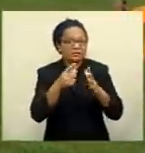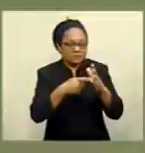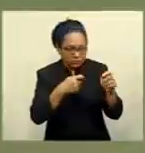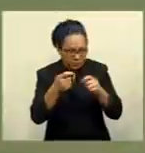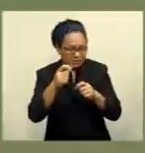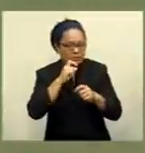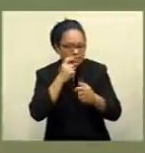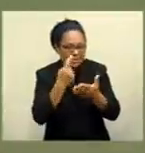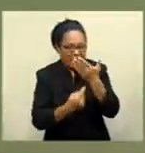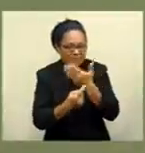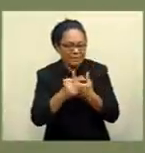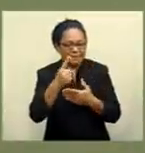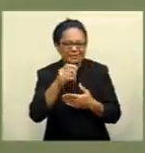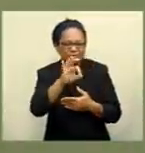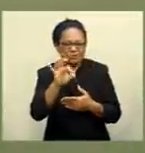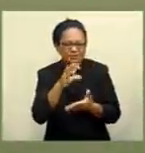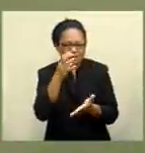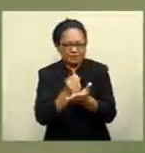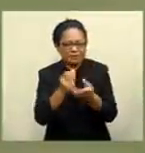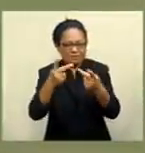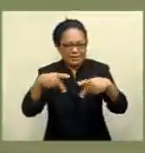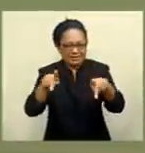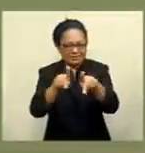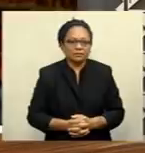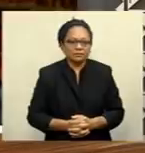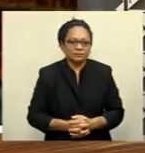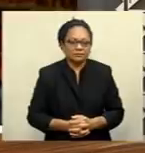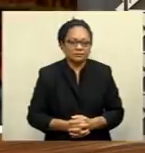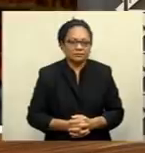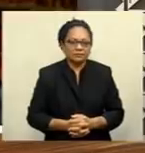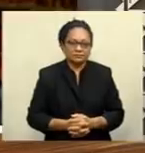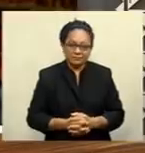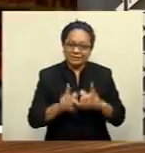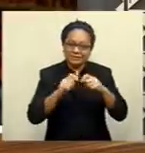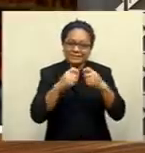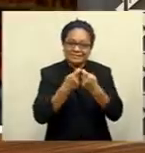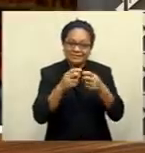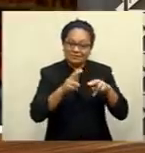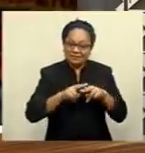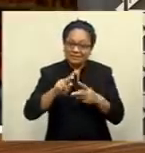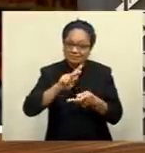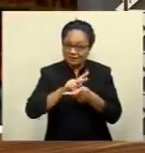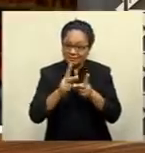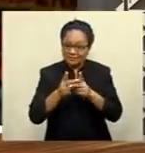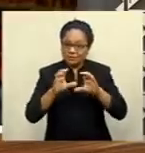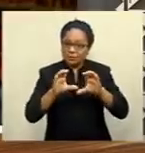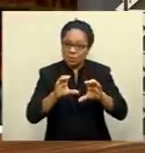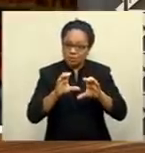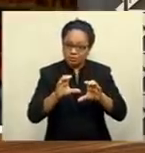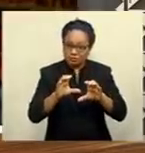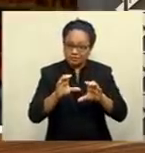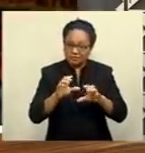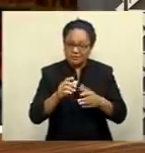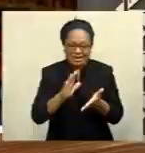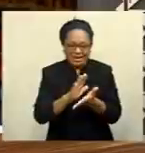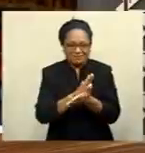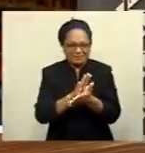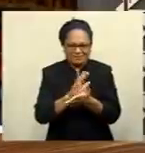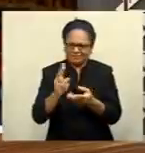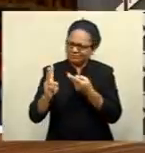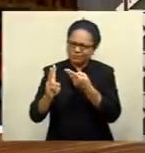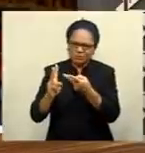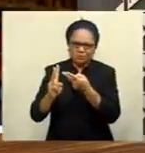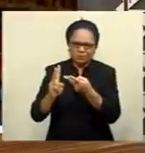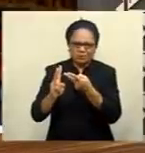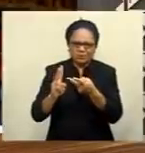be confirmed. Veni Na Rakao Tonga, FPC Sports. Team Fiji Paralympic coach Freddie Fatehaki is impressed with the performance of